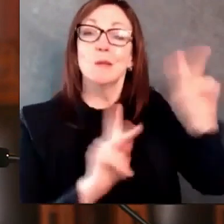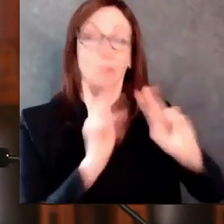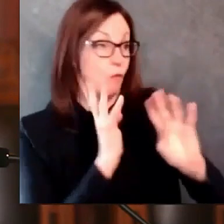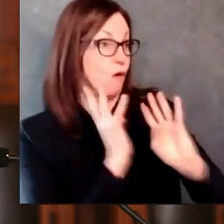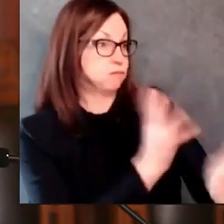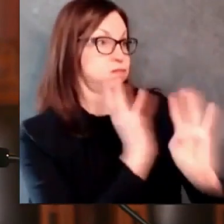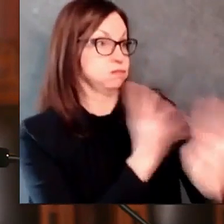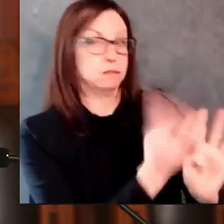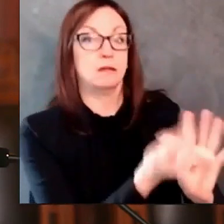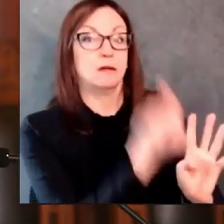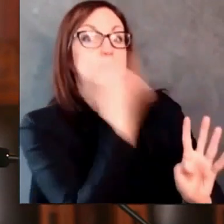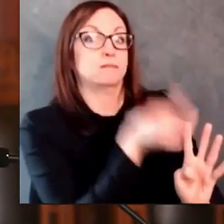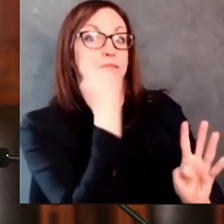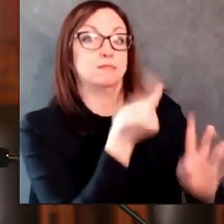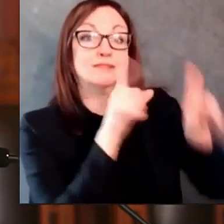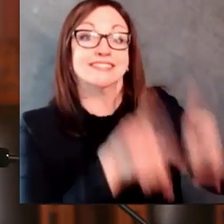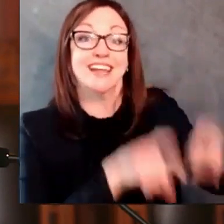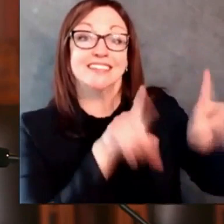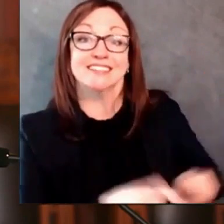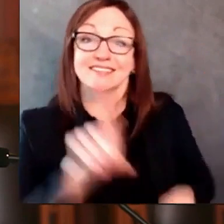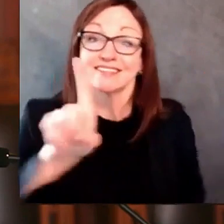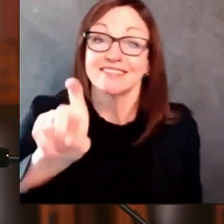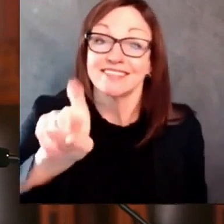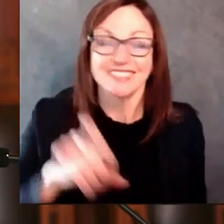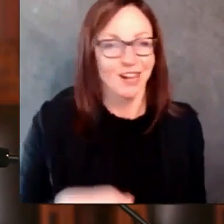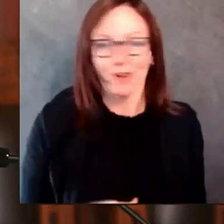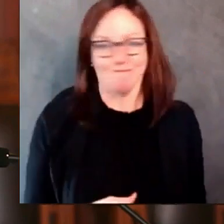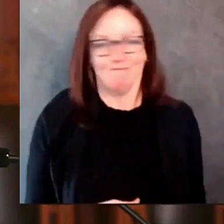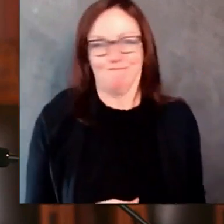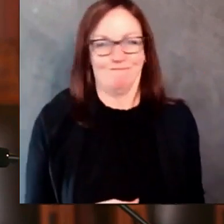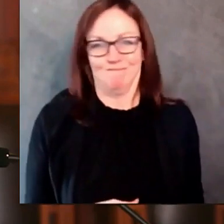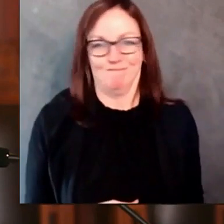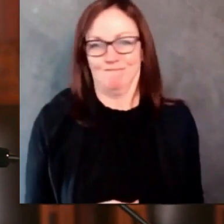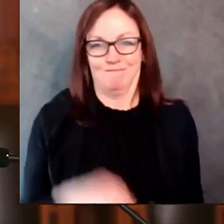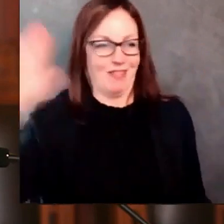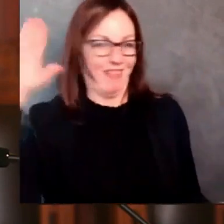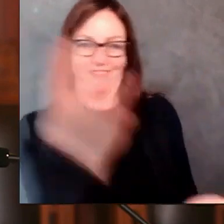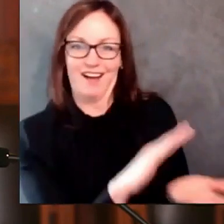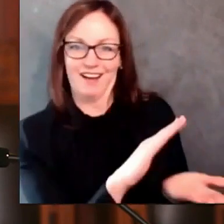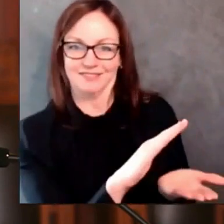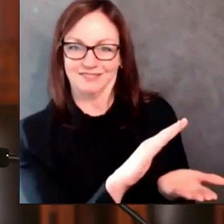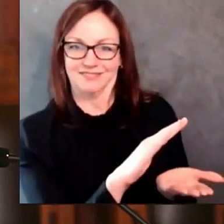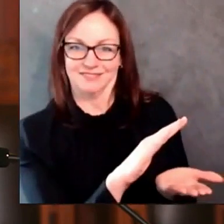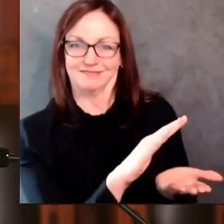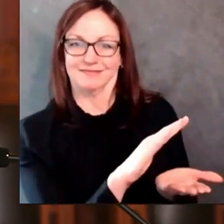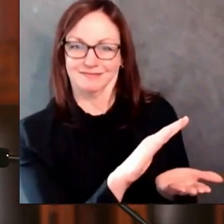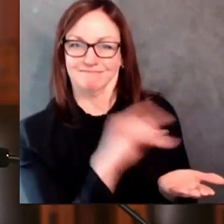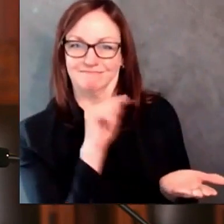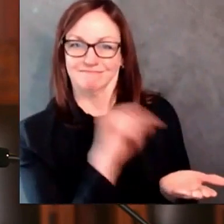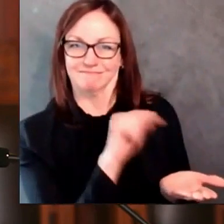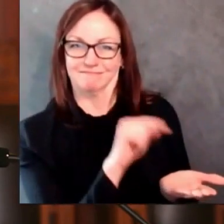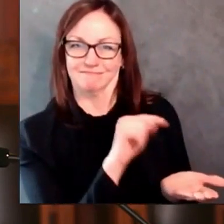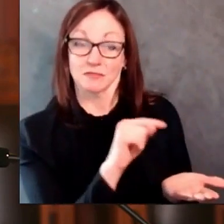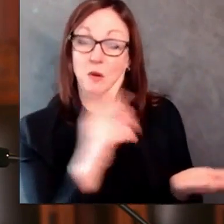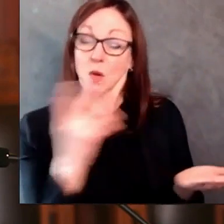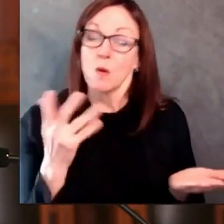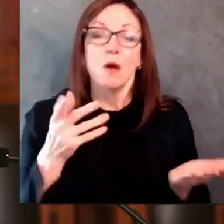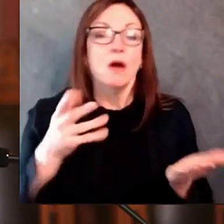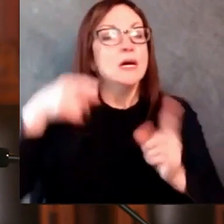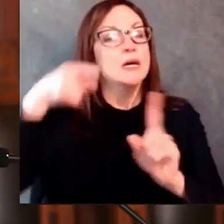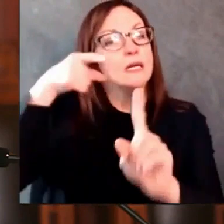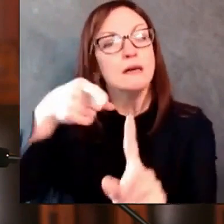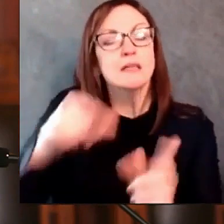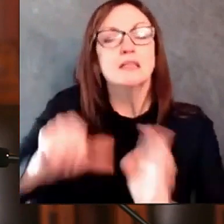Wisconsin. So if you've been exposed to COVID-19, get tested. If you have symptoms of COVID-19, get